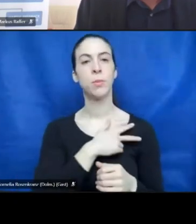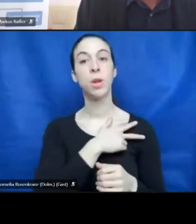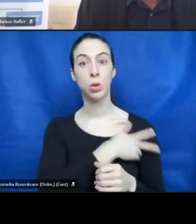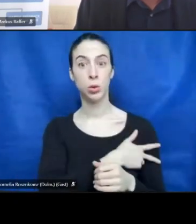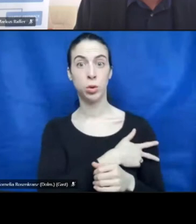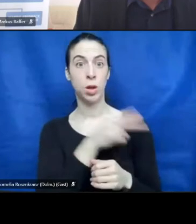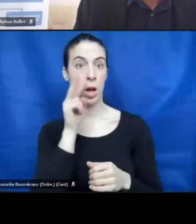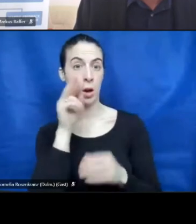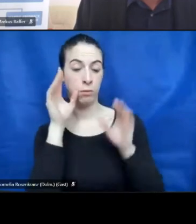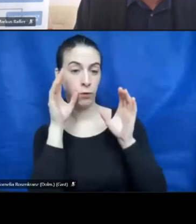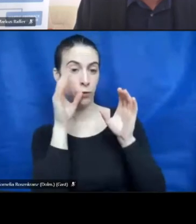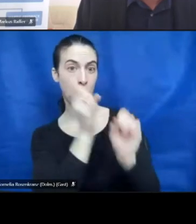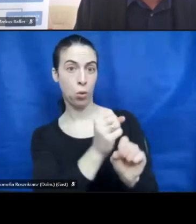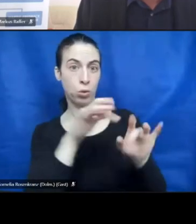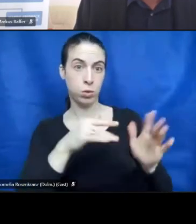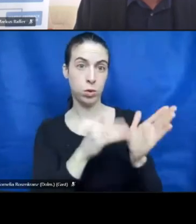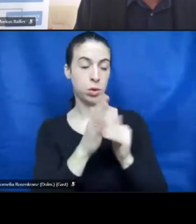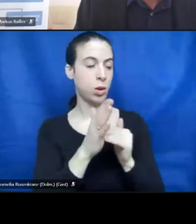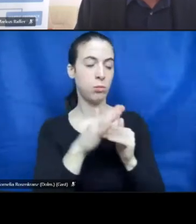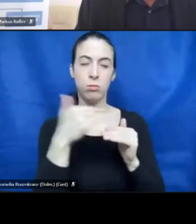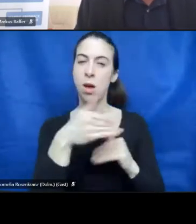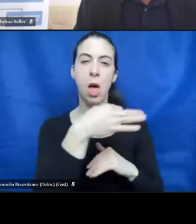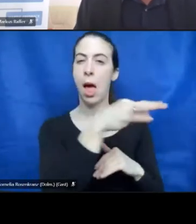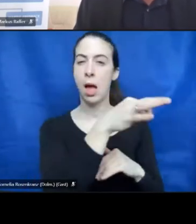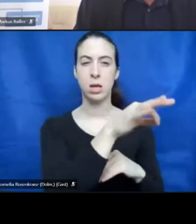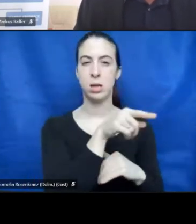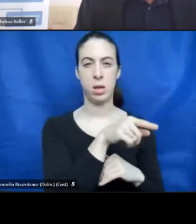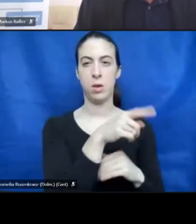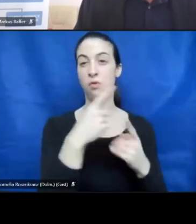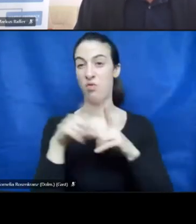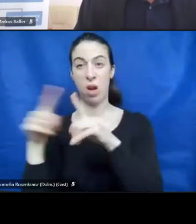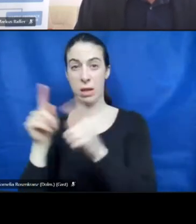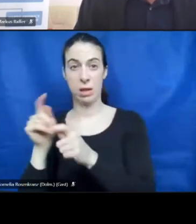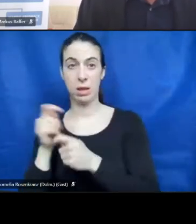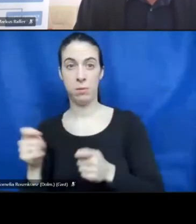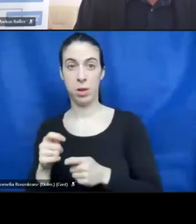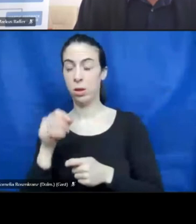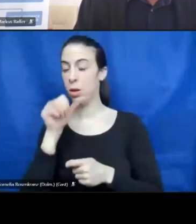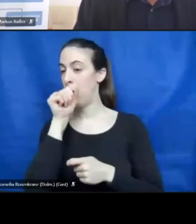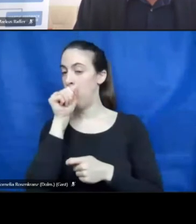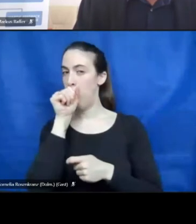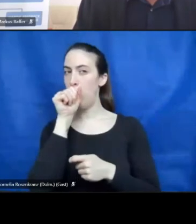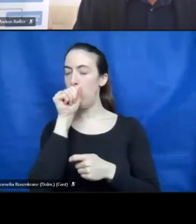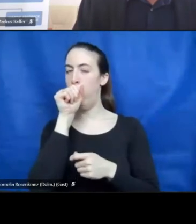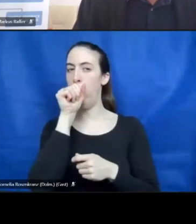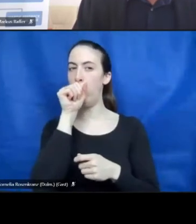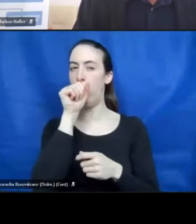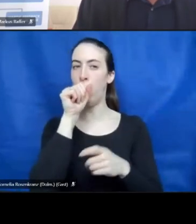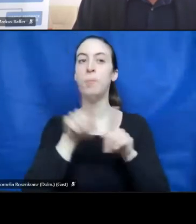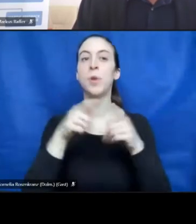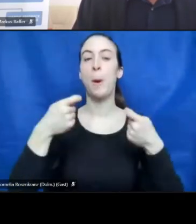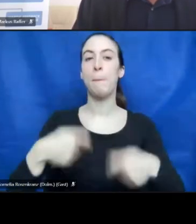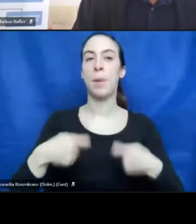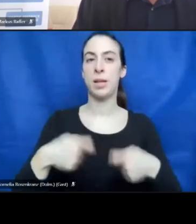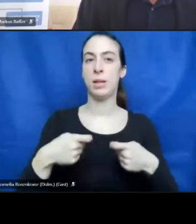of our system is unique. And also the president of the biggest organisation for